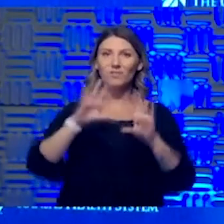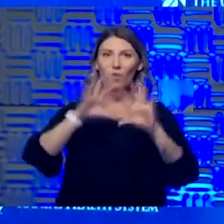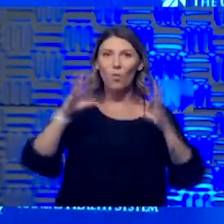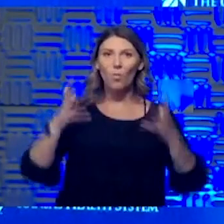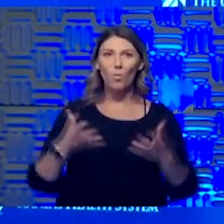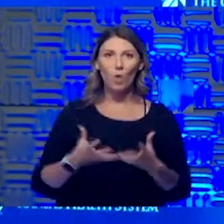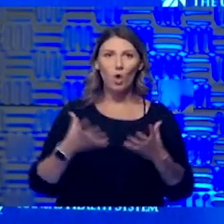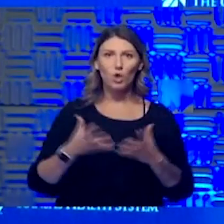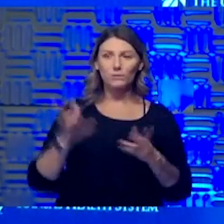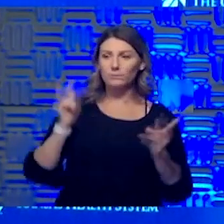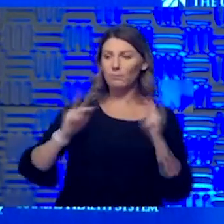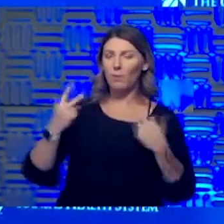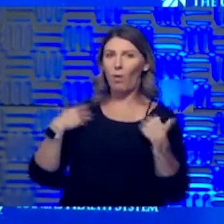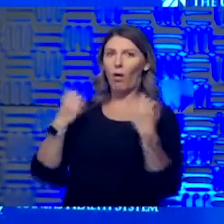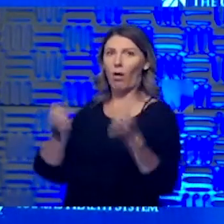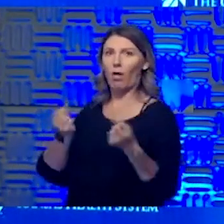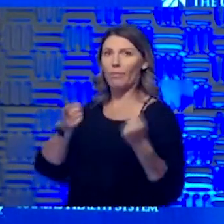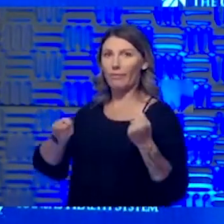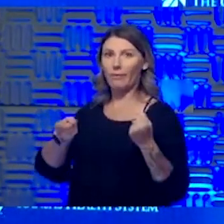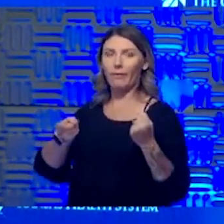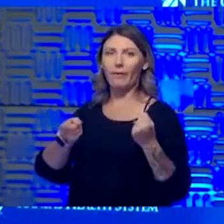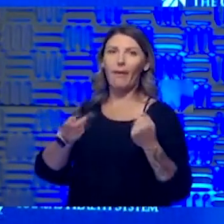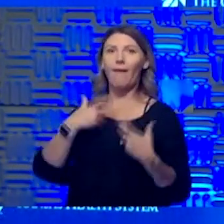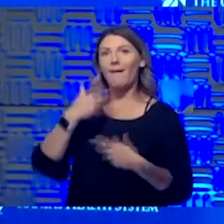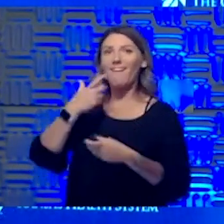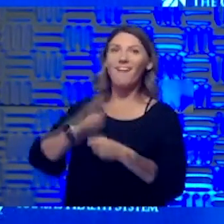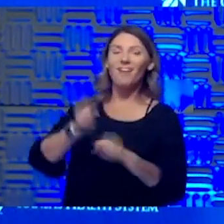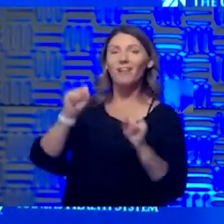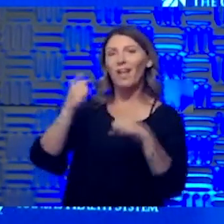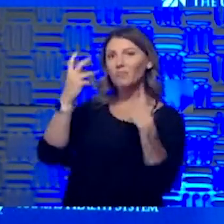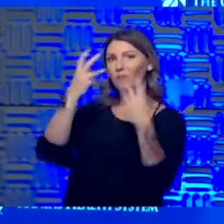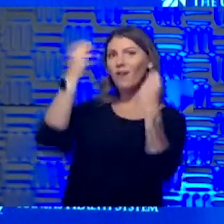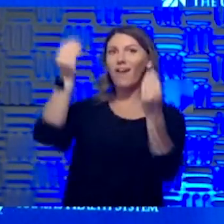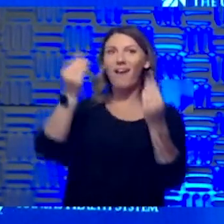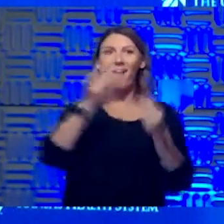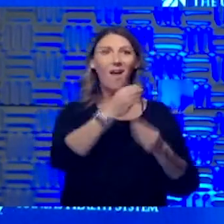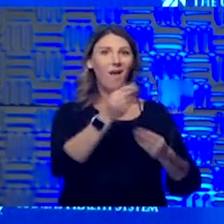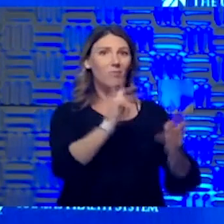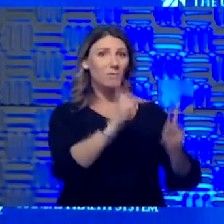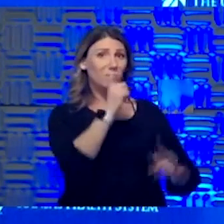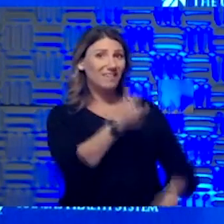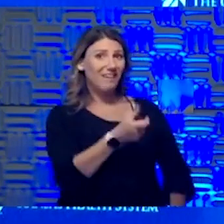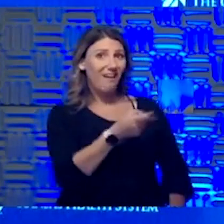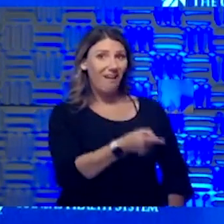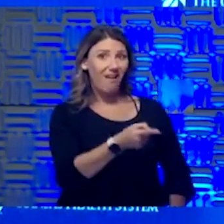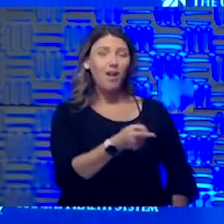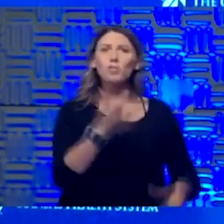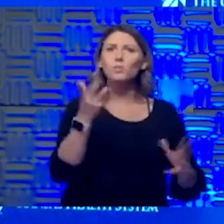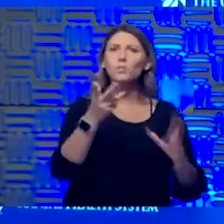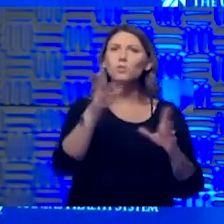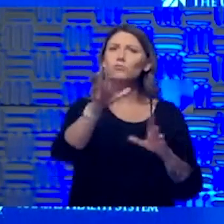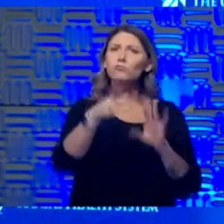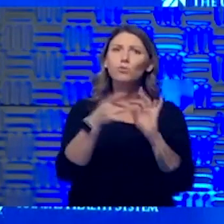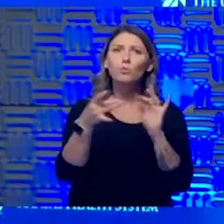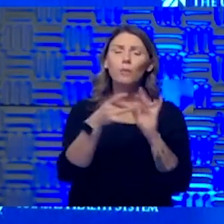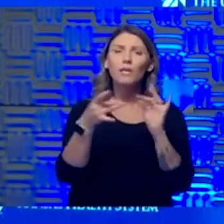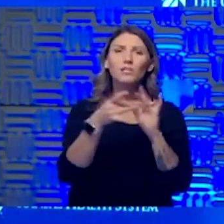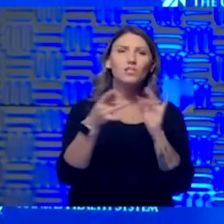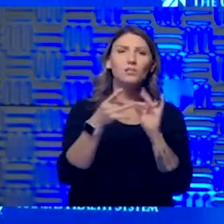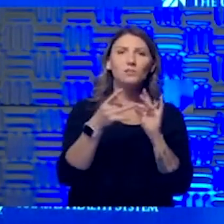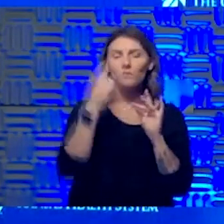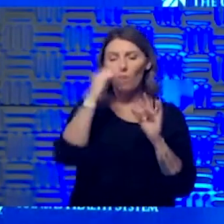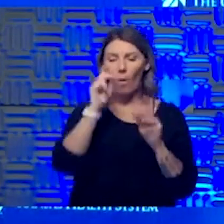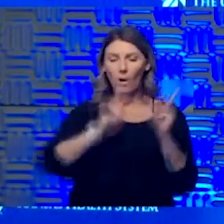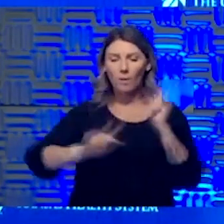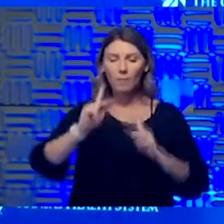um, and feel confident that they can get out there, but what is your message to people who have some of these underlying conditions,